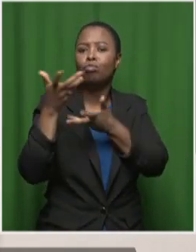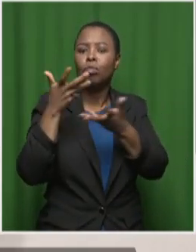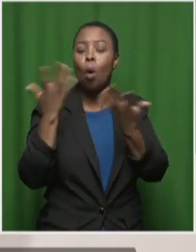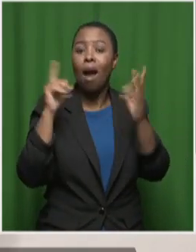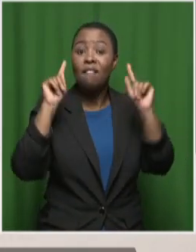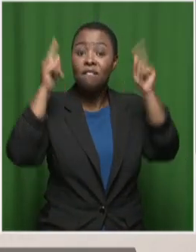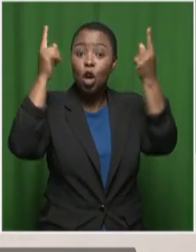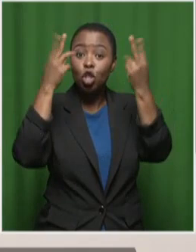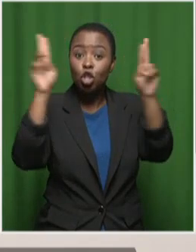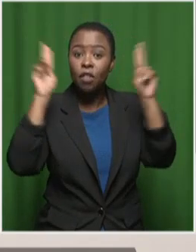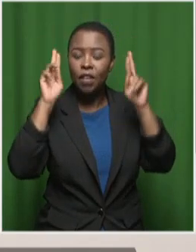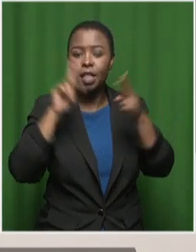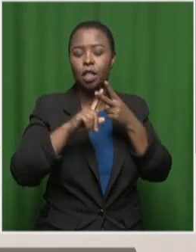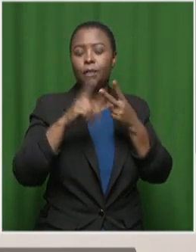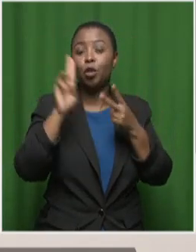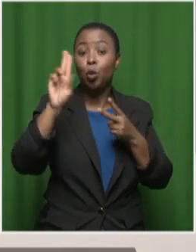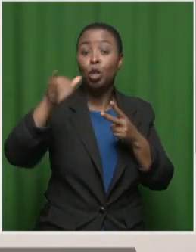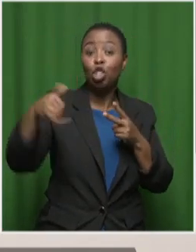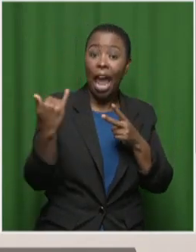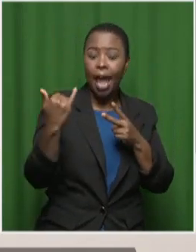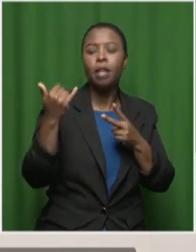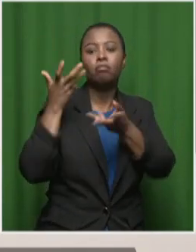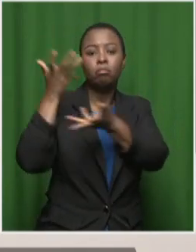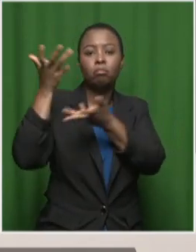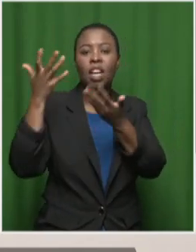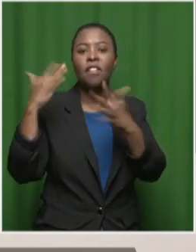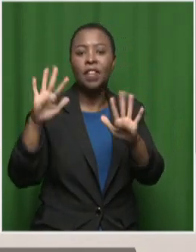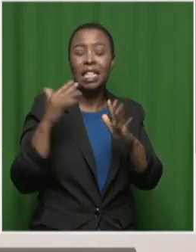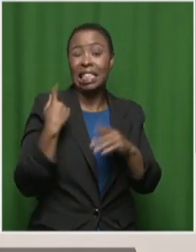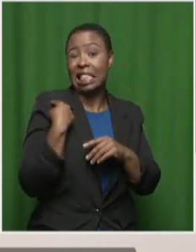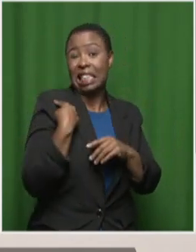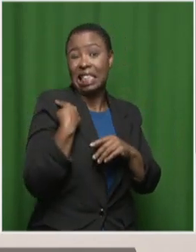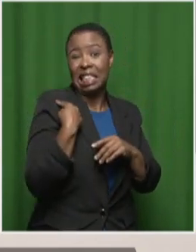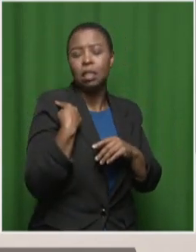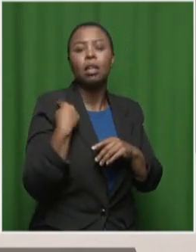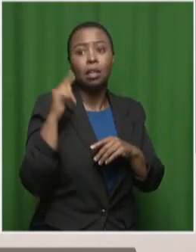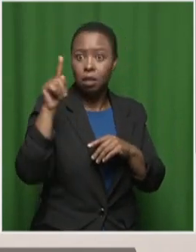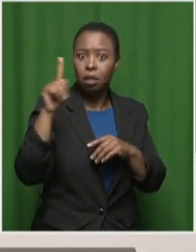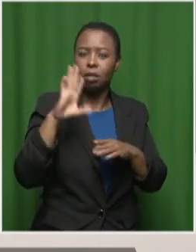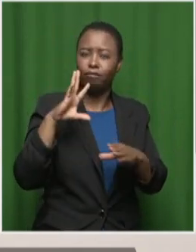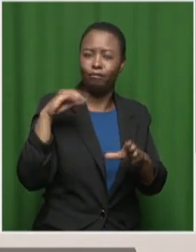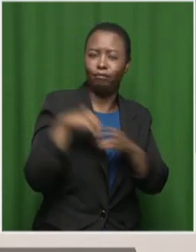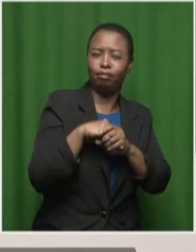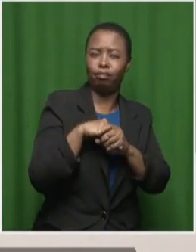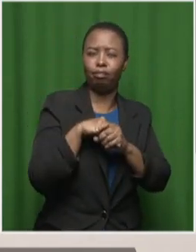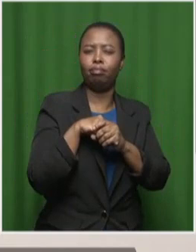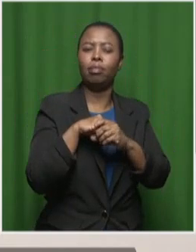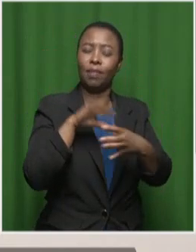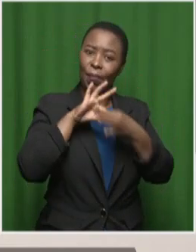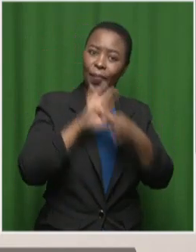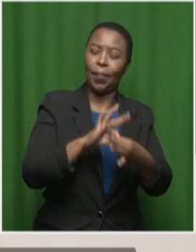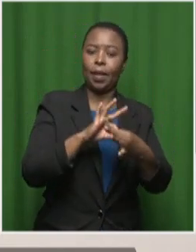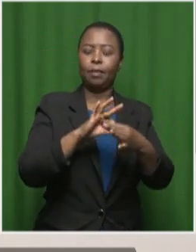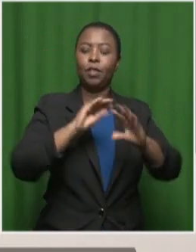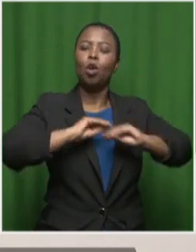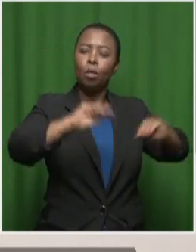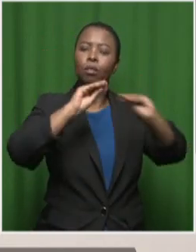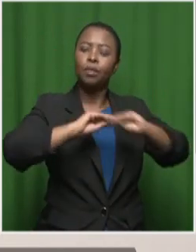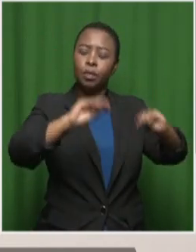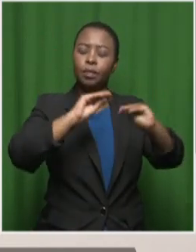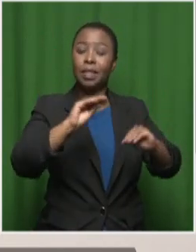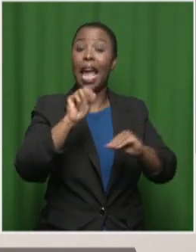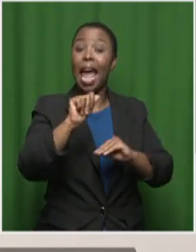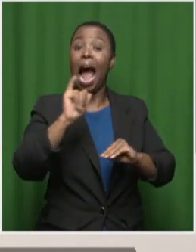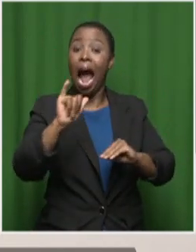University and University of Johannesburg recently who are heavily engaged in teaching AI, running AI